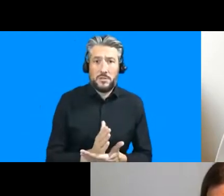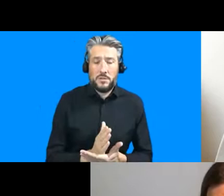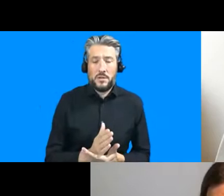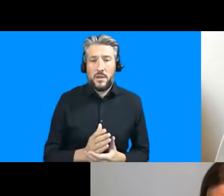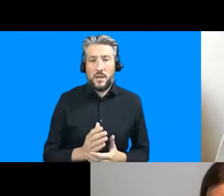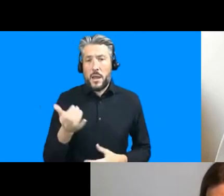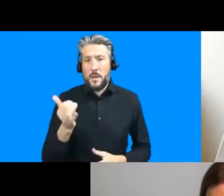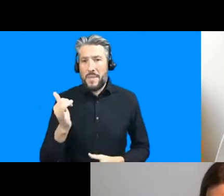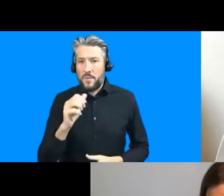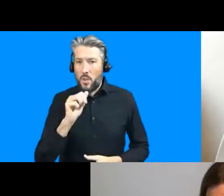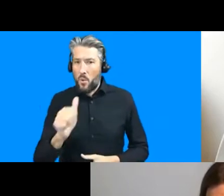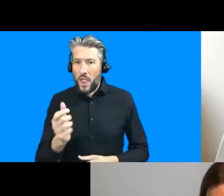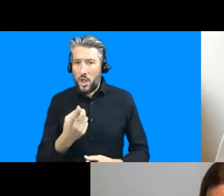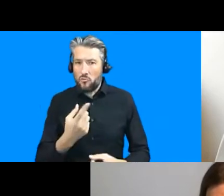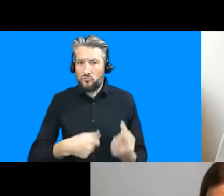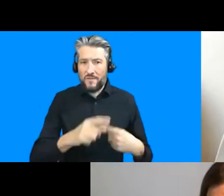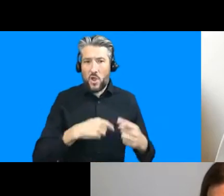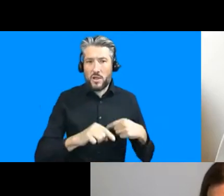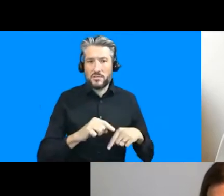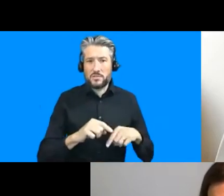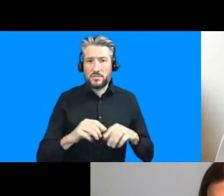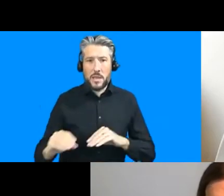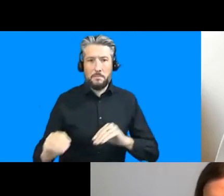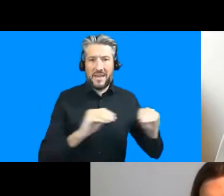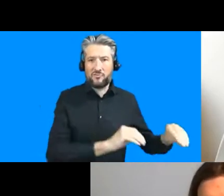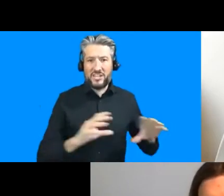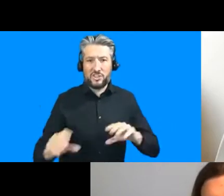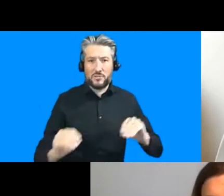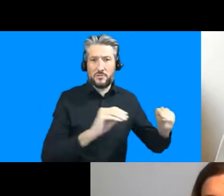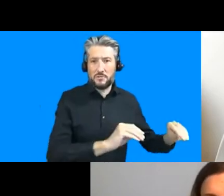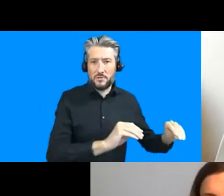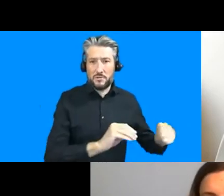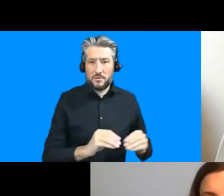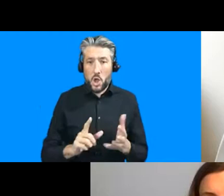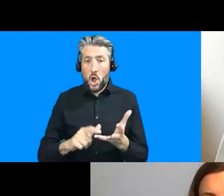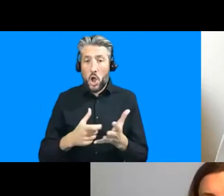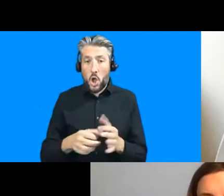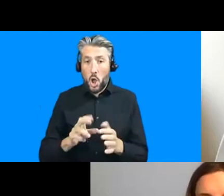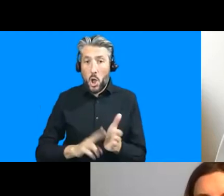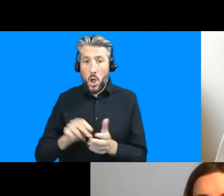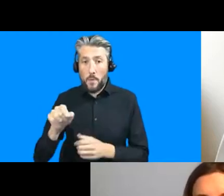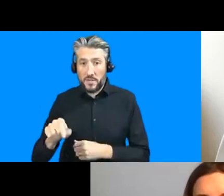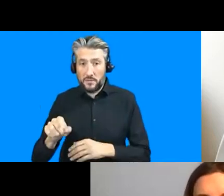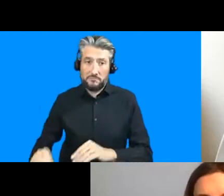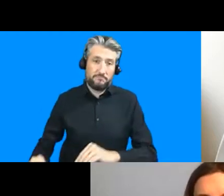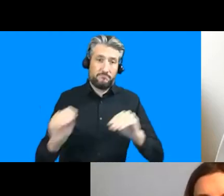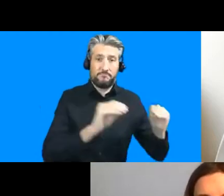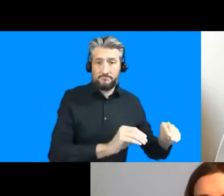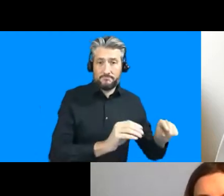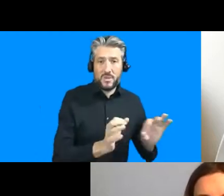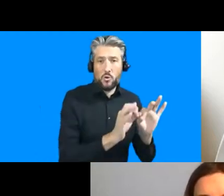so um tanjila would like like it if you could share a bit more um about interventions